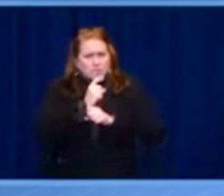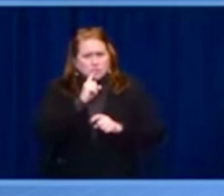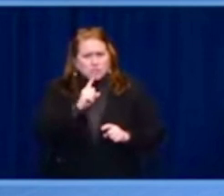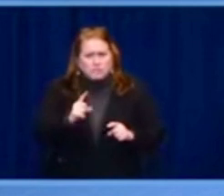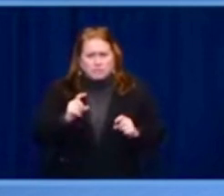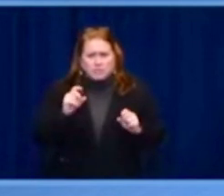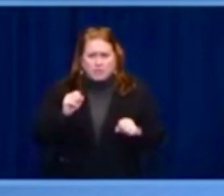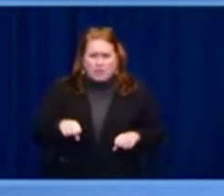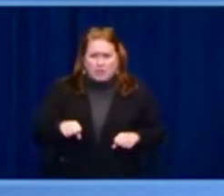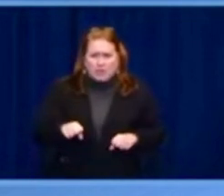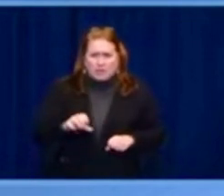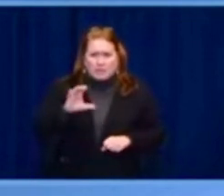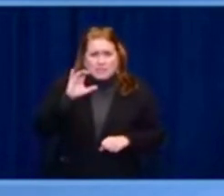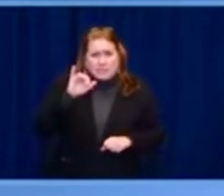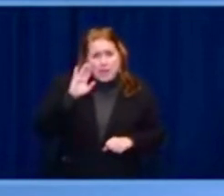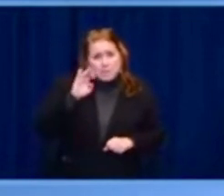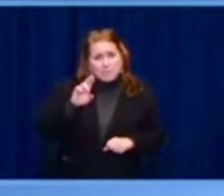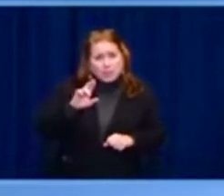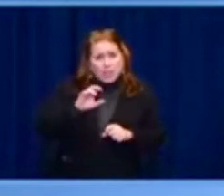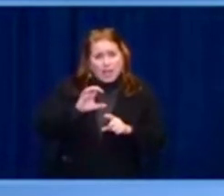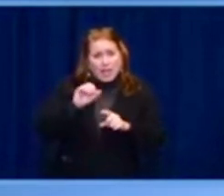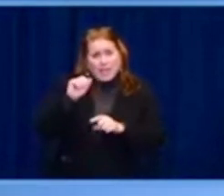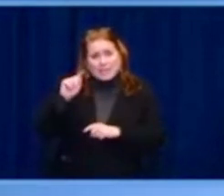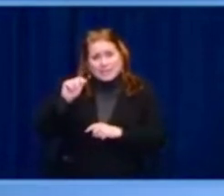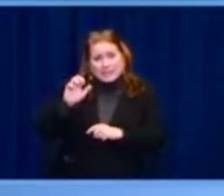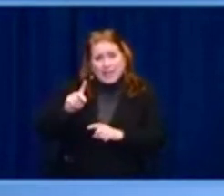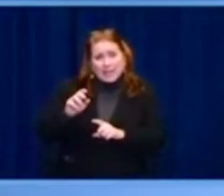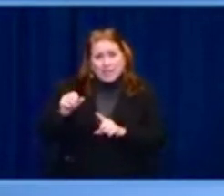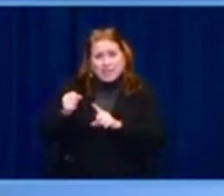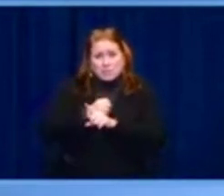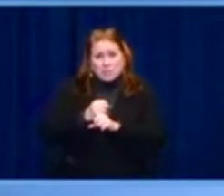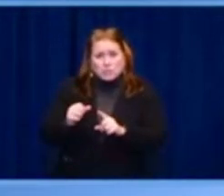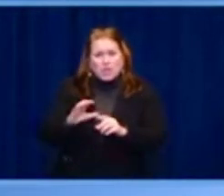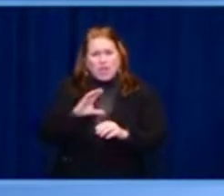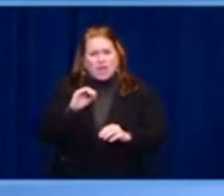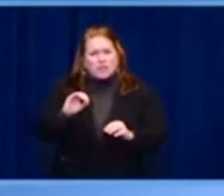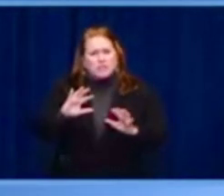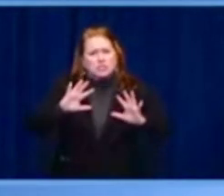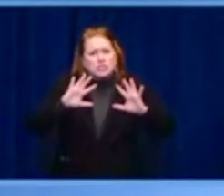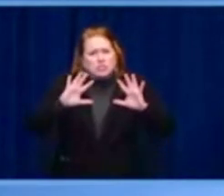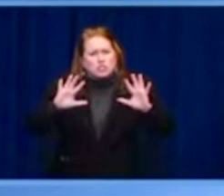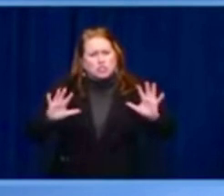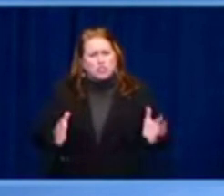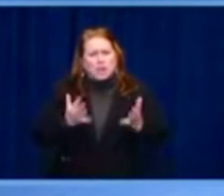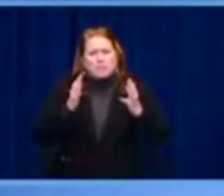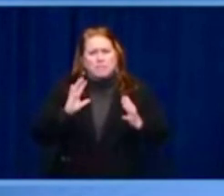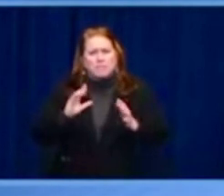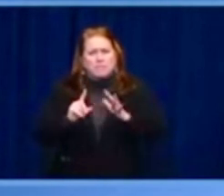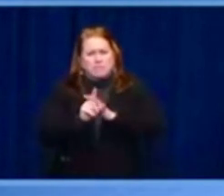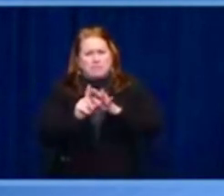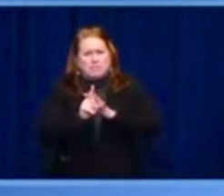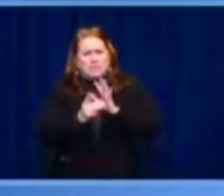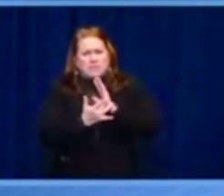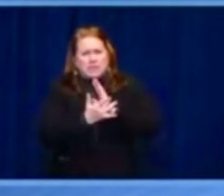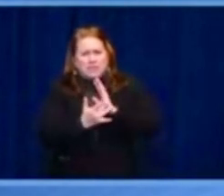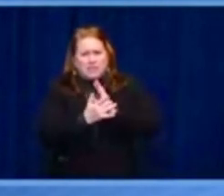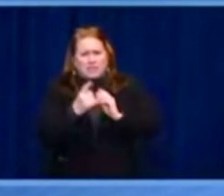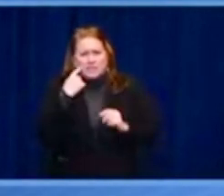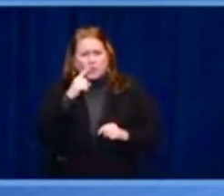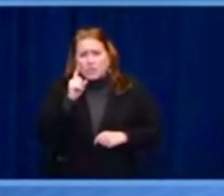That's a direct result of all of us, all of us coming together with confidence in ourselves and conviction in our cause.